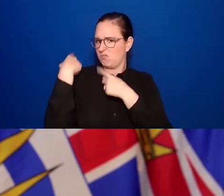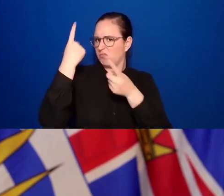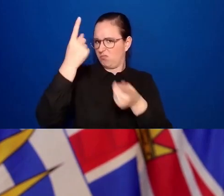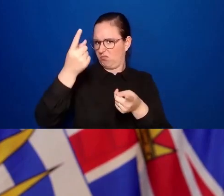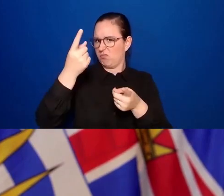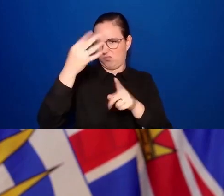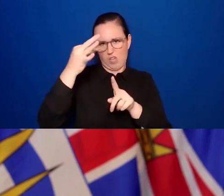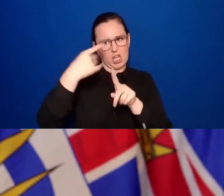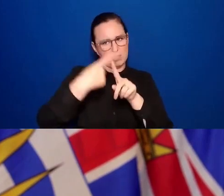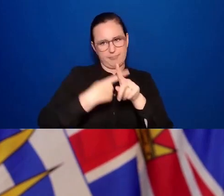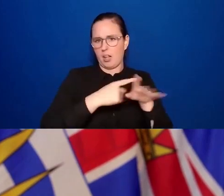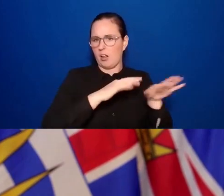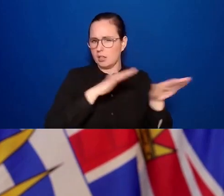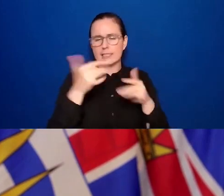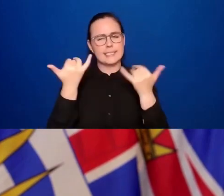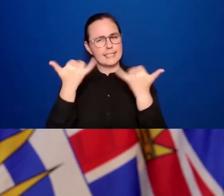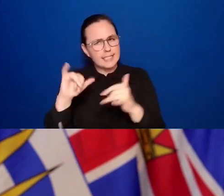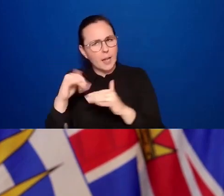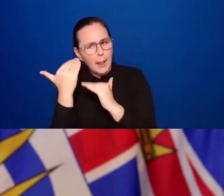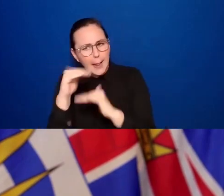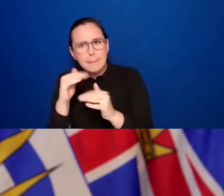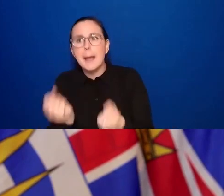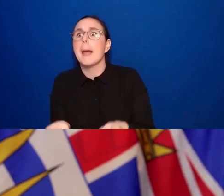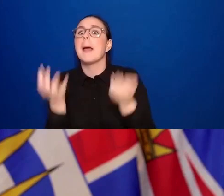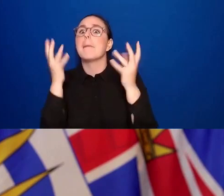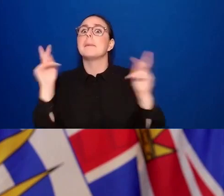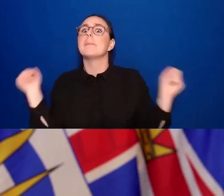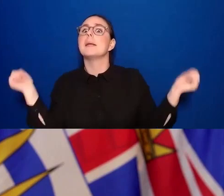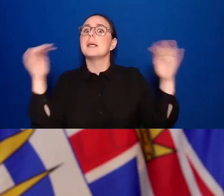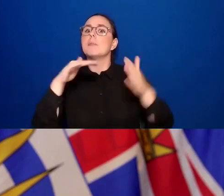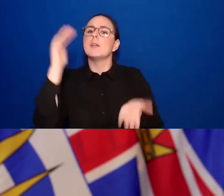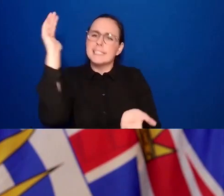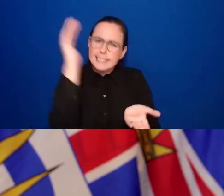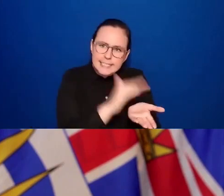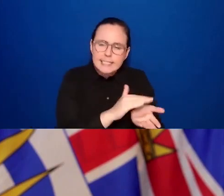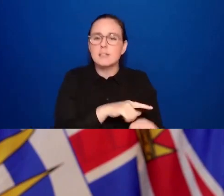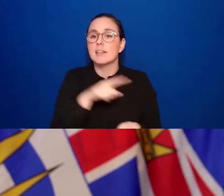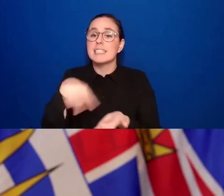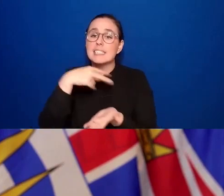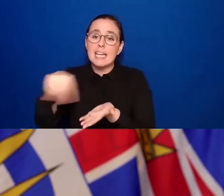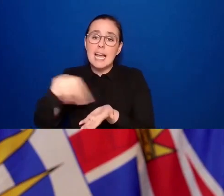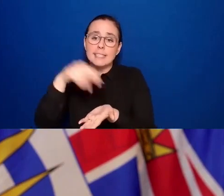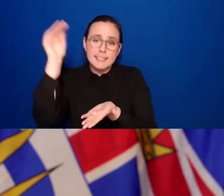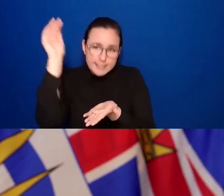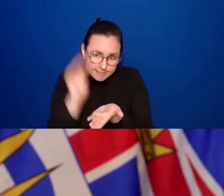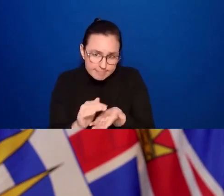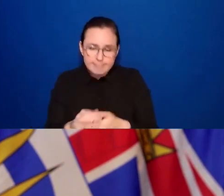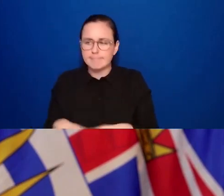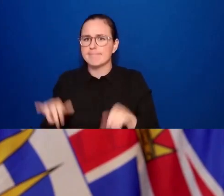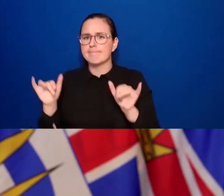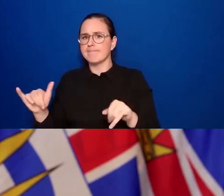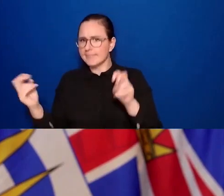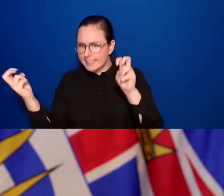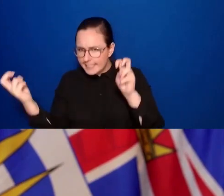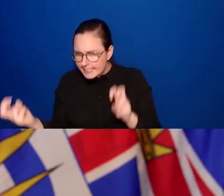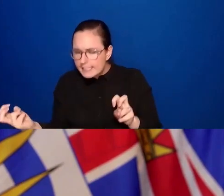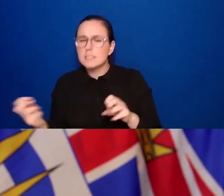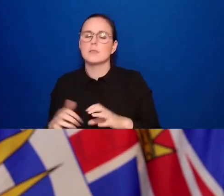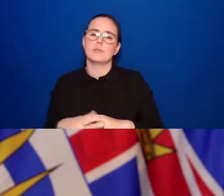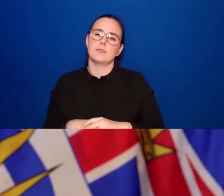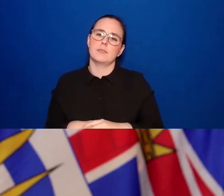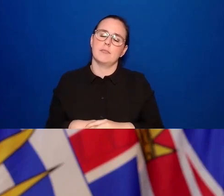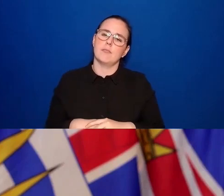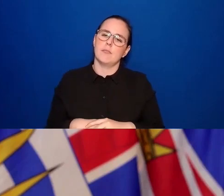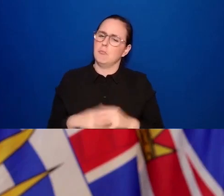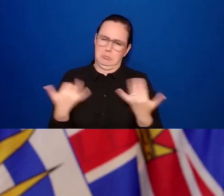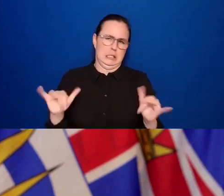restrictions. There's restrictions on things like dancing, on people remaining seated for these indoor events. Because we know that